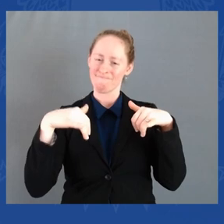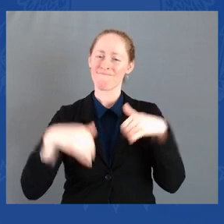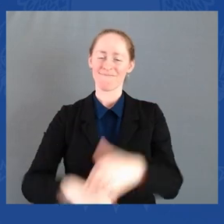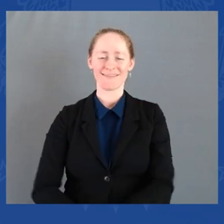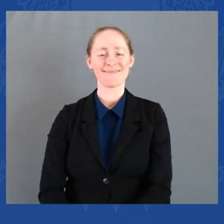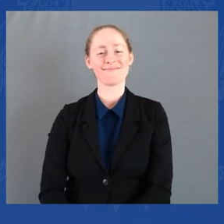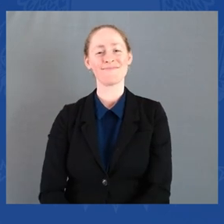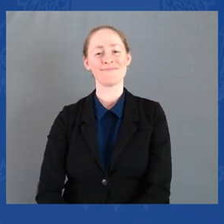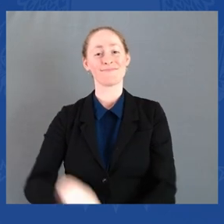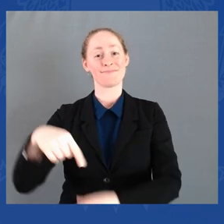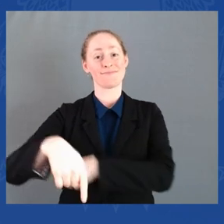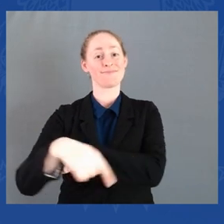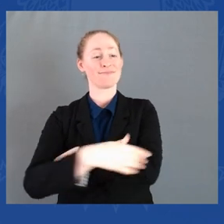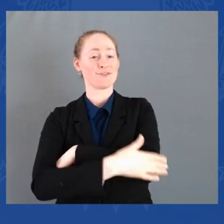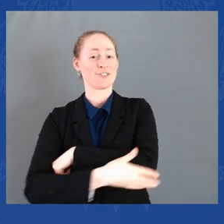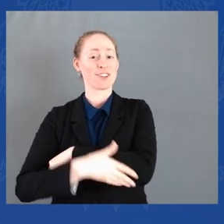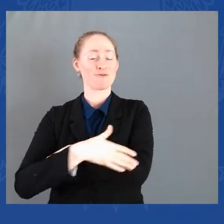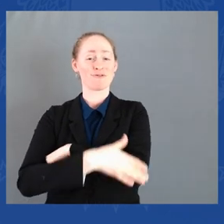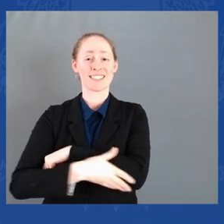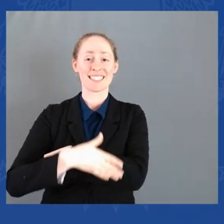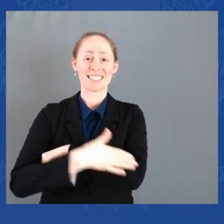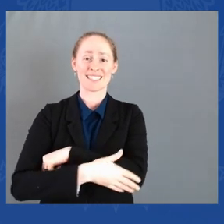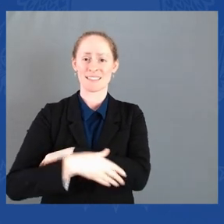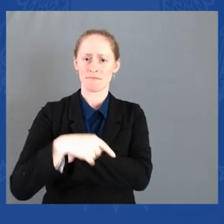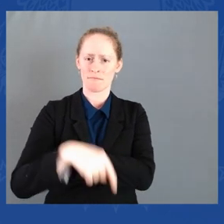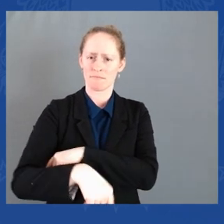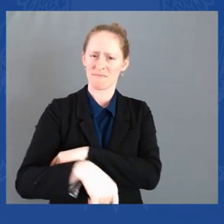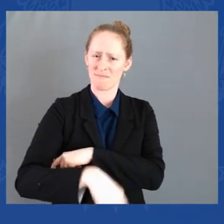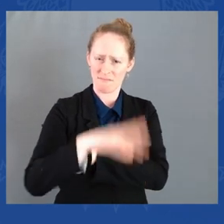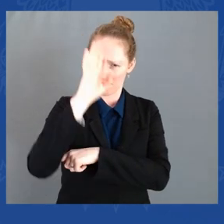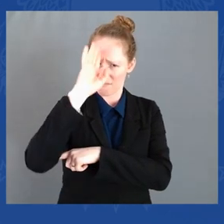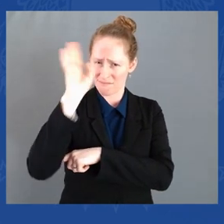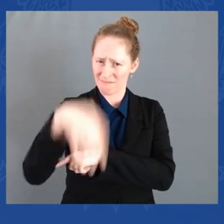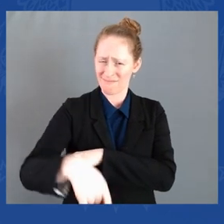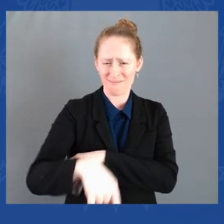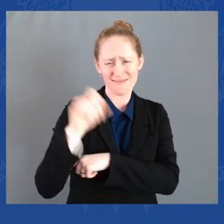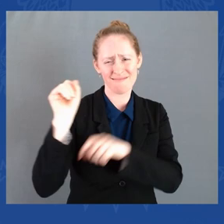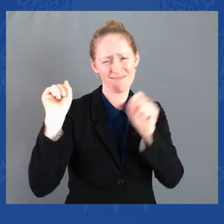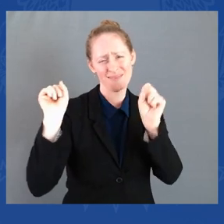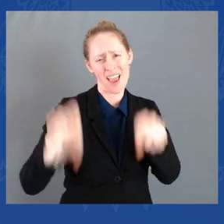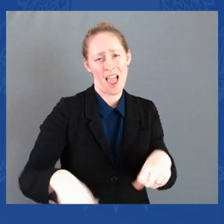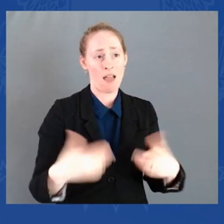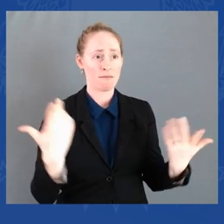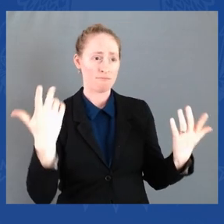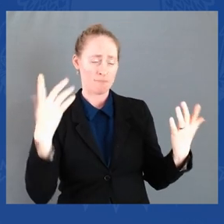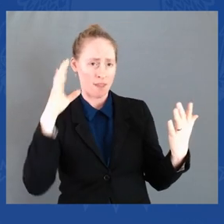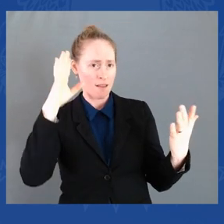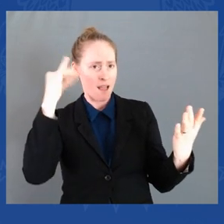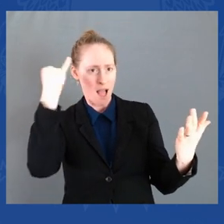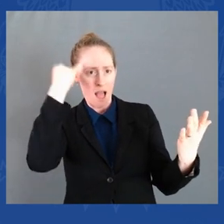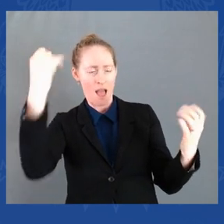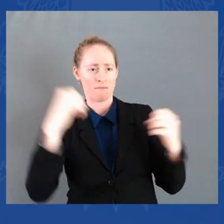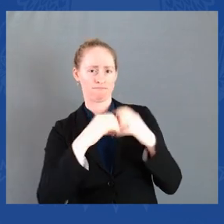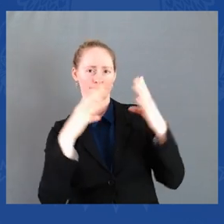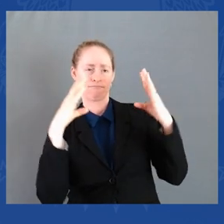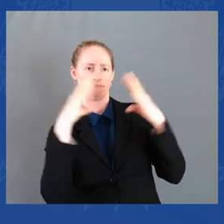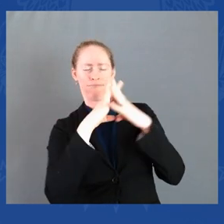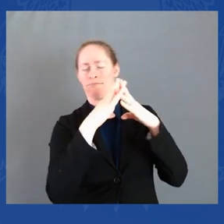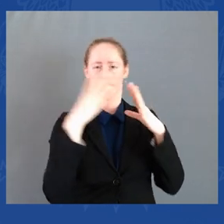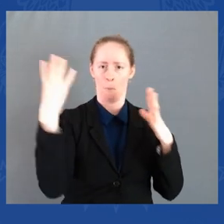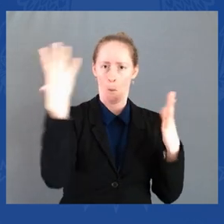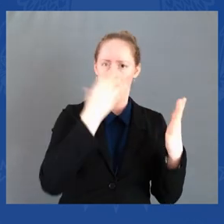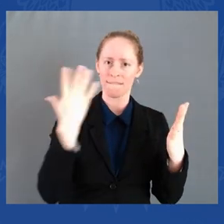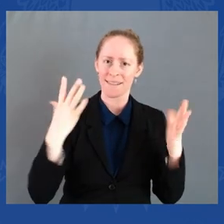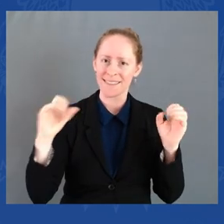powerful things. So, what story can we tell about this community? Well,